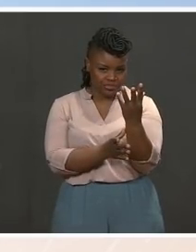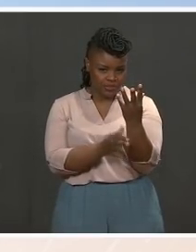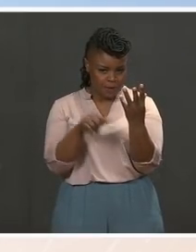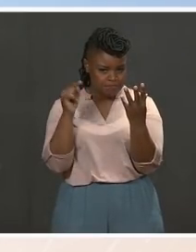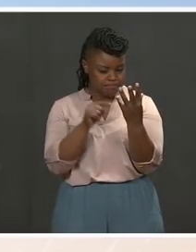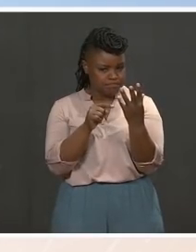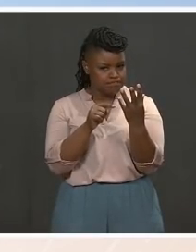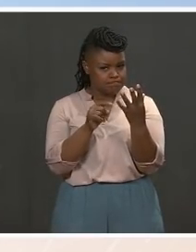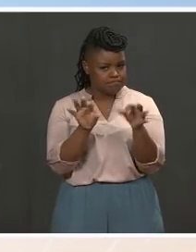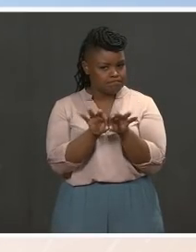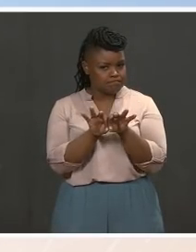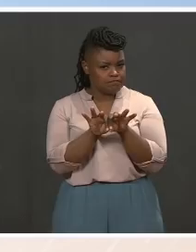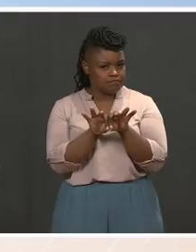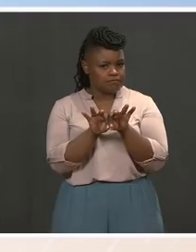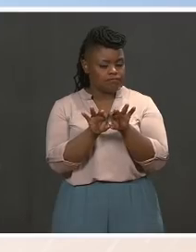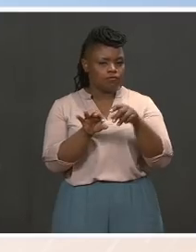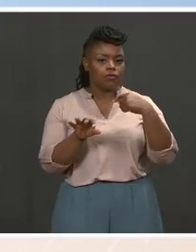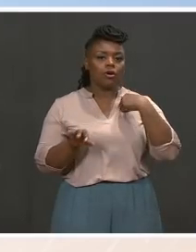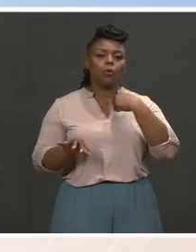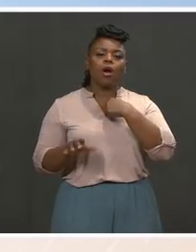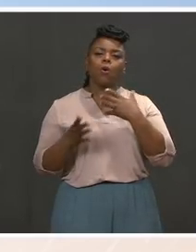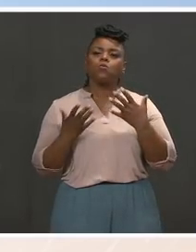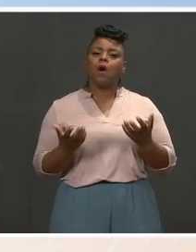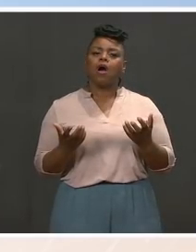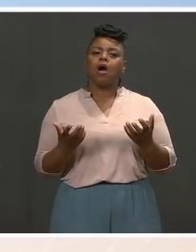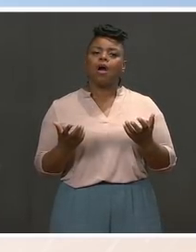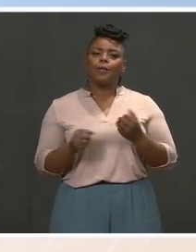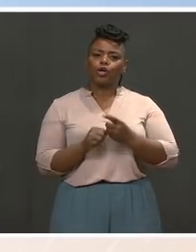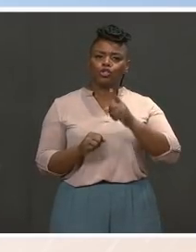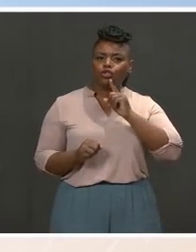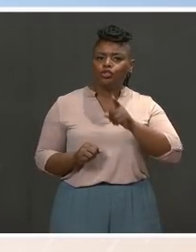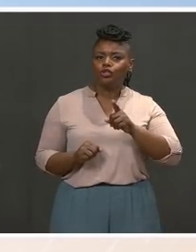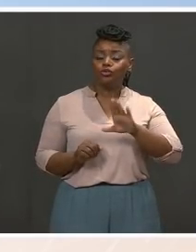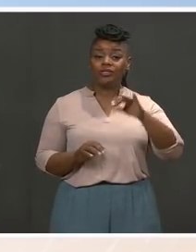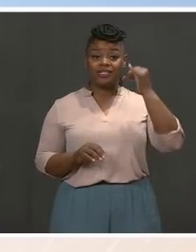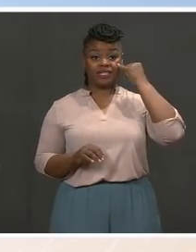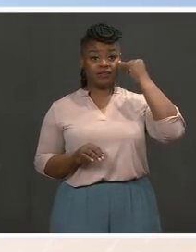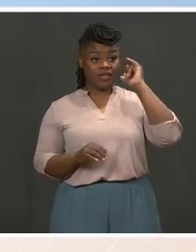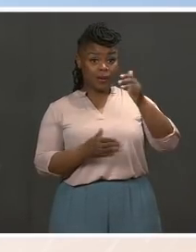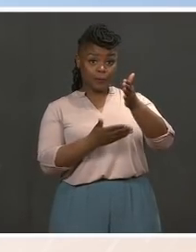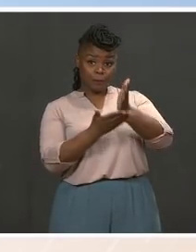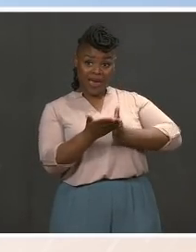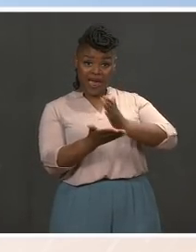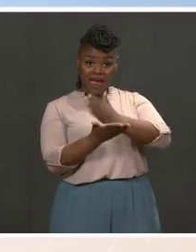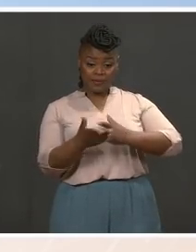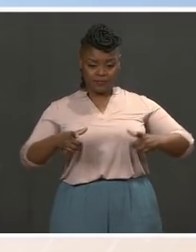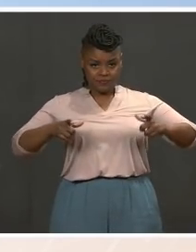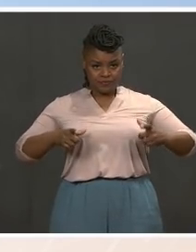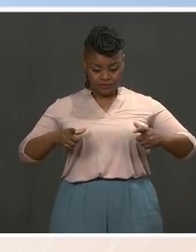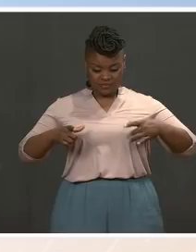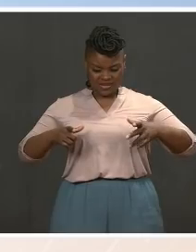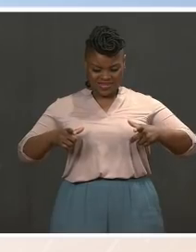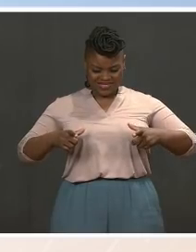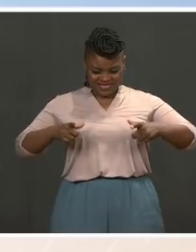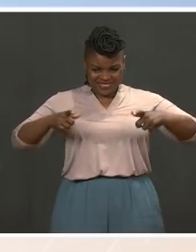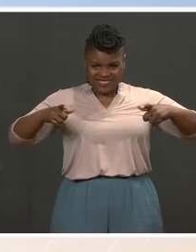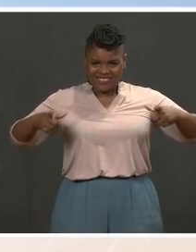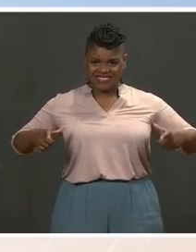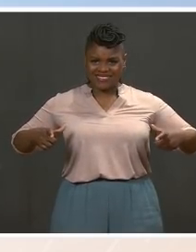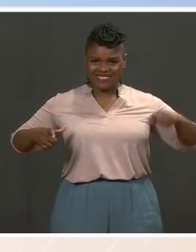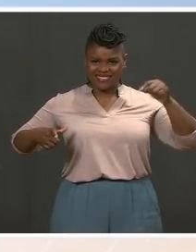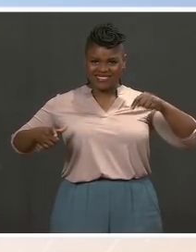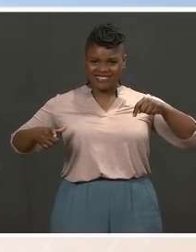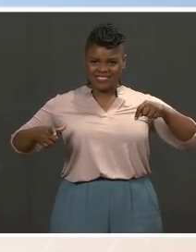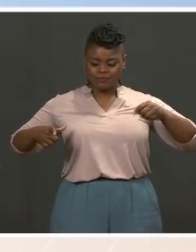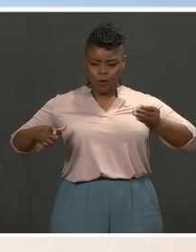size of the pie, but to ensure that everybody gets their slice, unlike many policies that have followed in the past. Do you need to, I'm sorry, do you need to, like, include